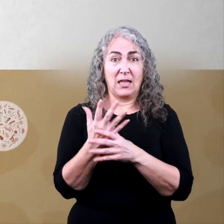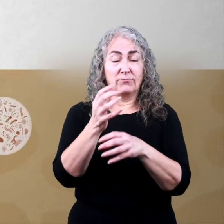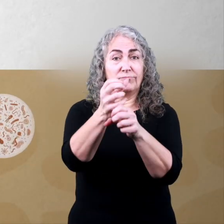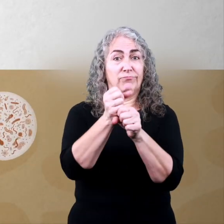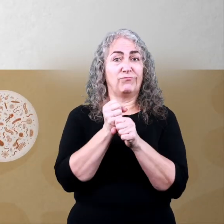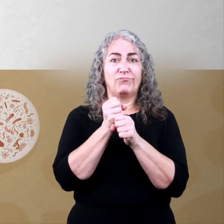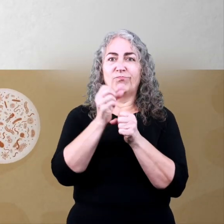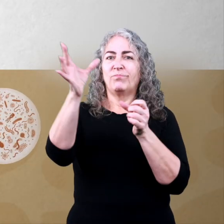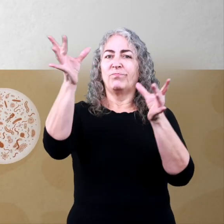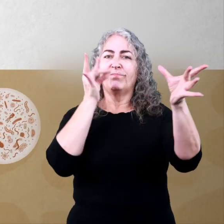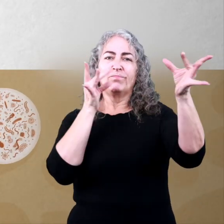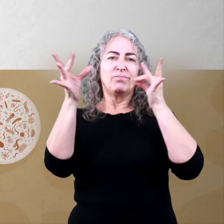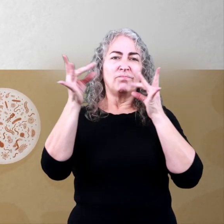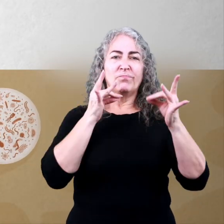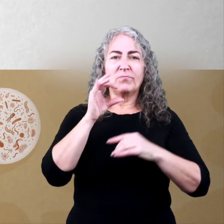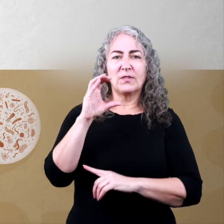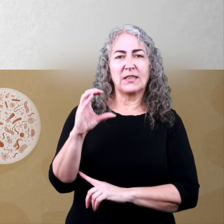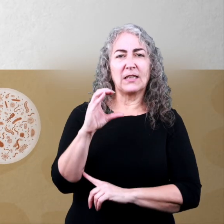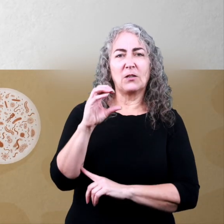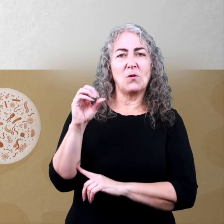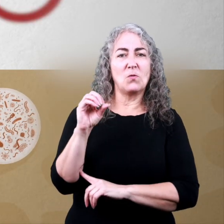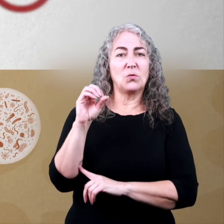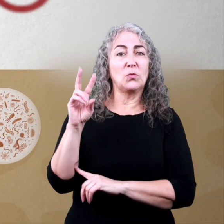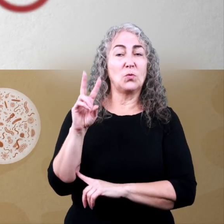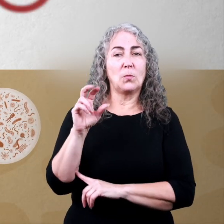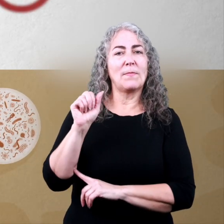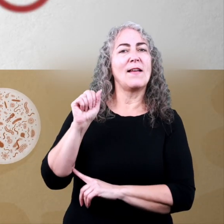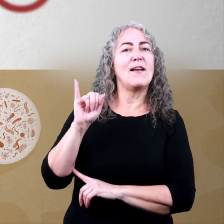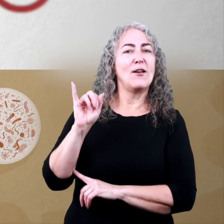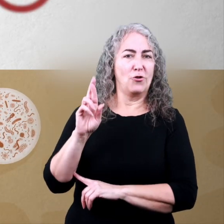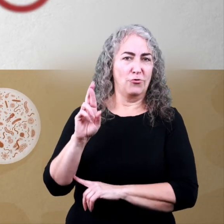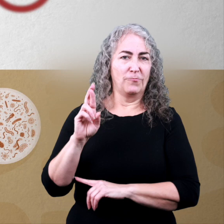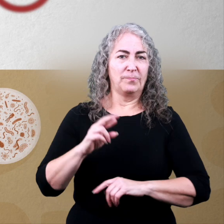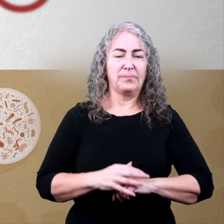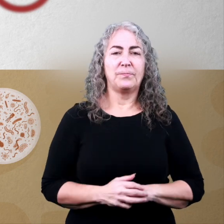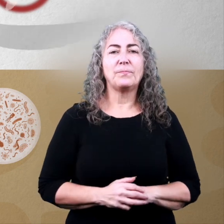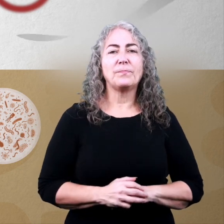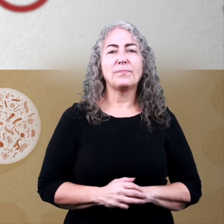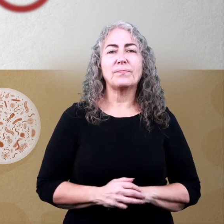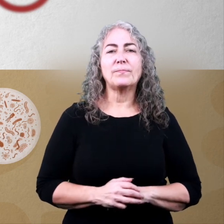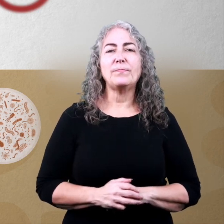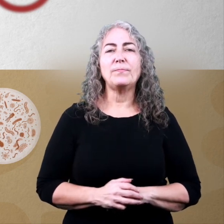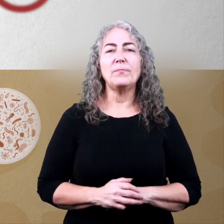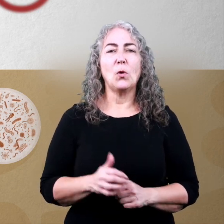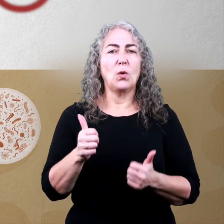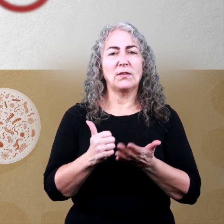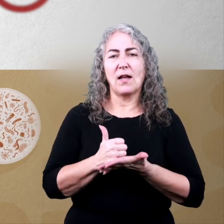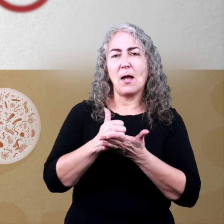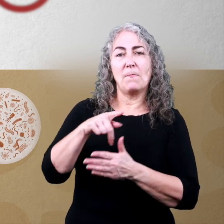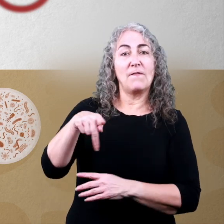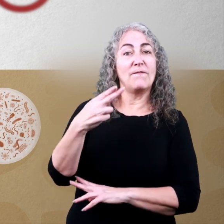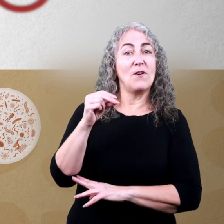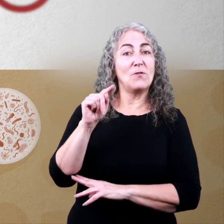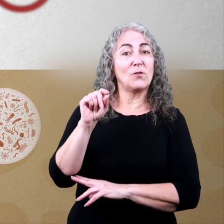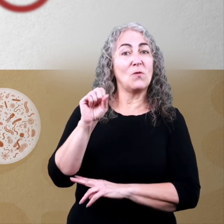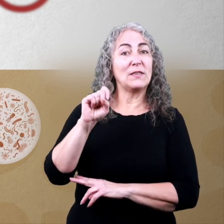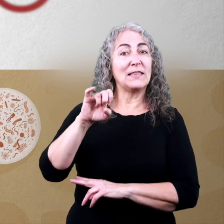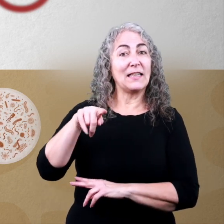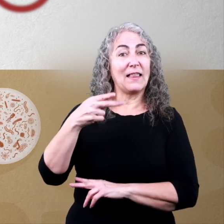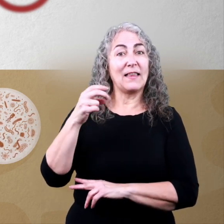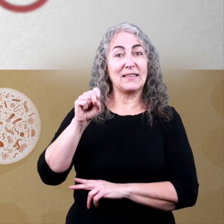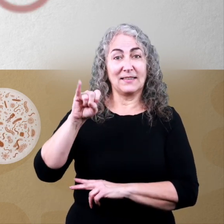receive carbon dioxide, or CO2, from the air. Which helps with